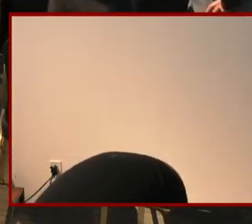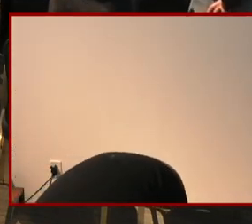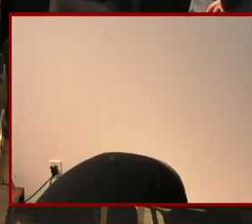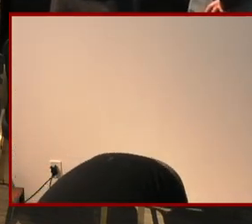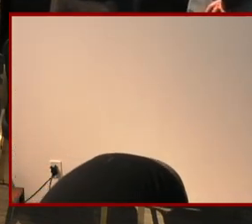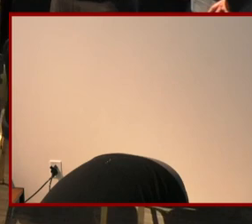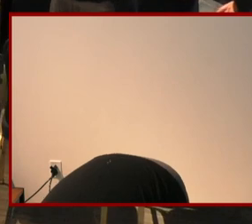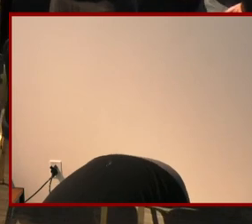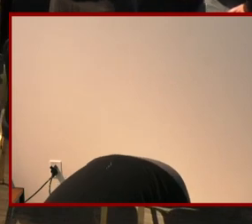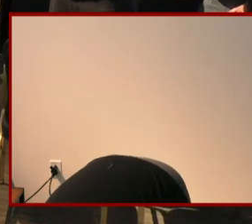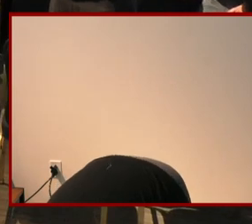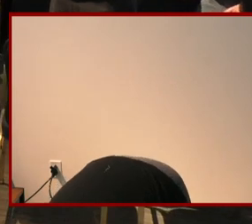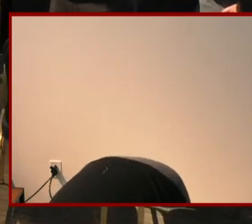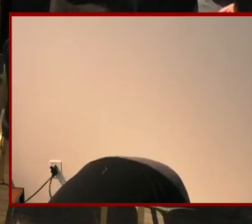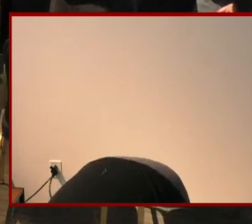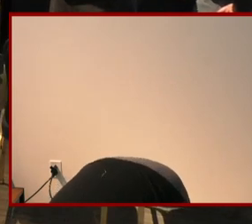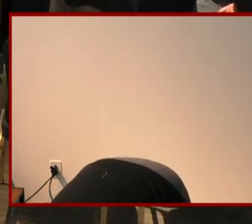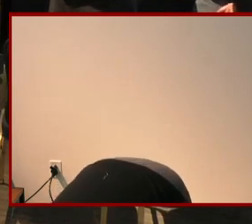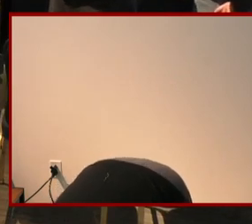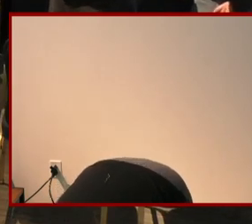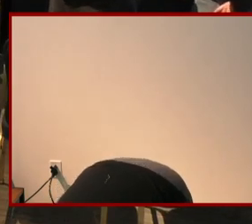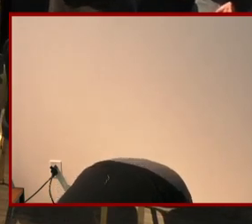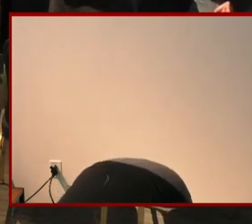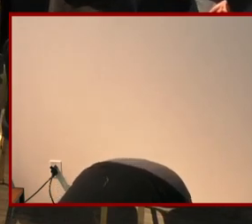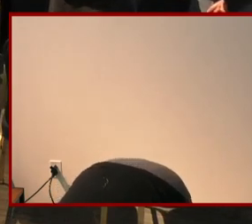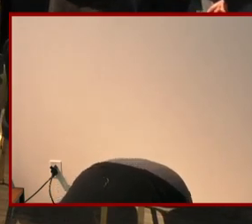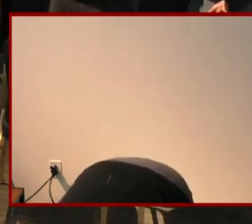Okay. you can stop.